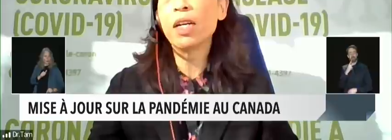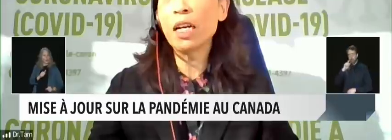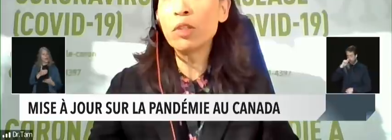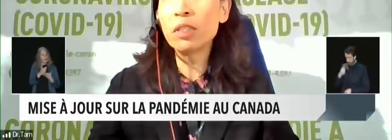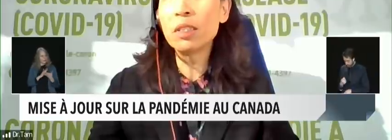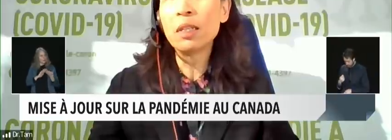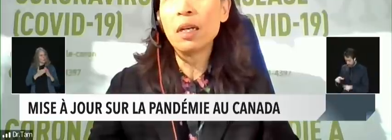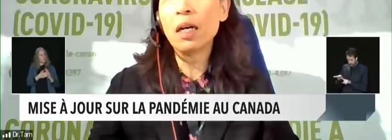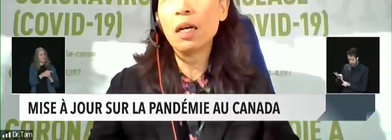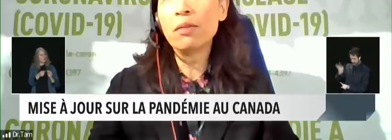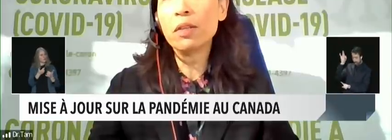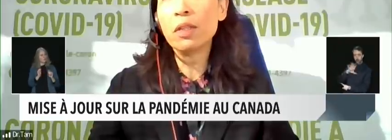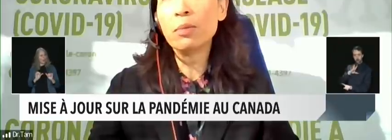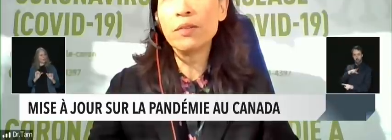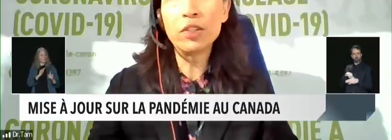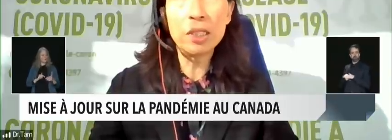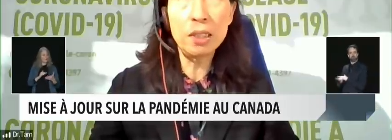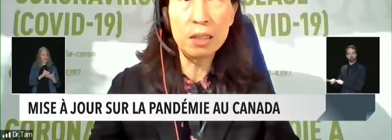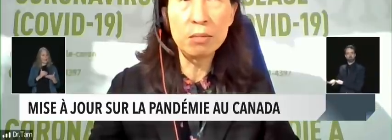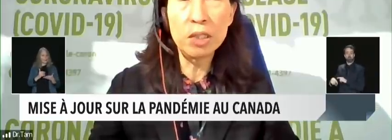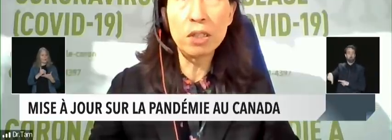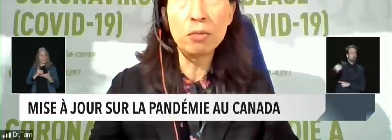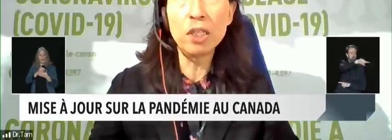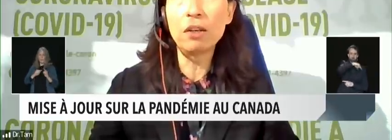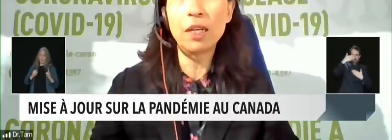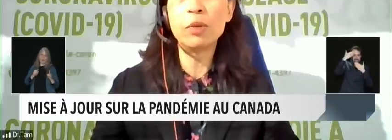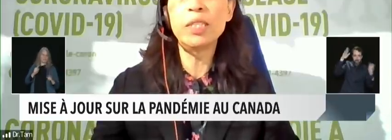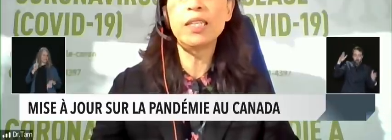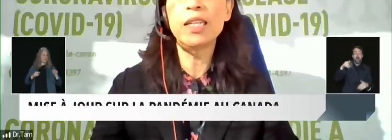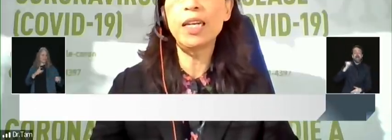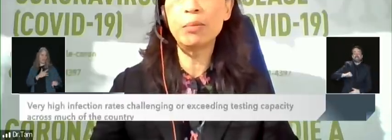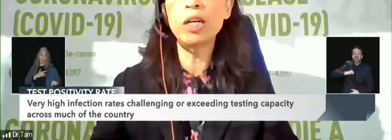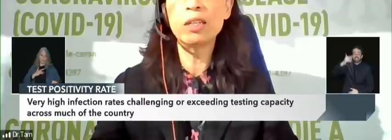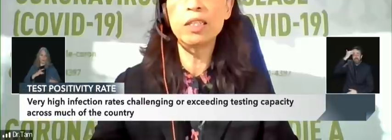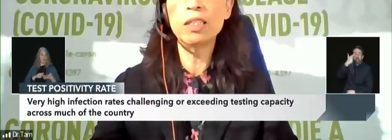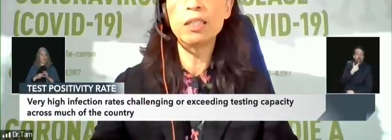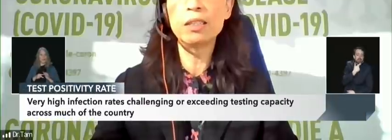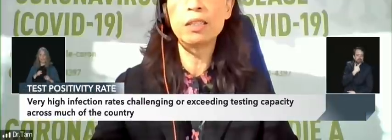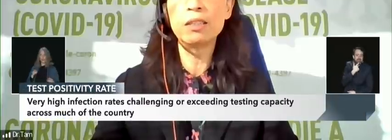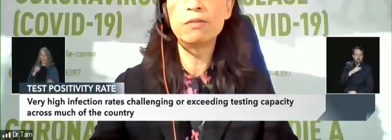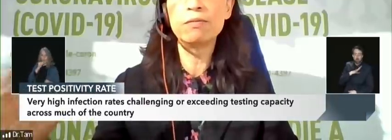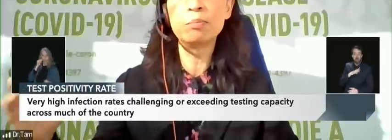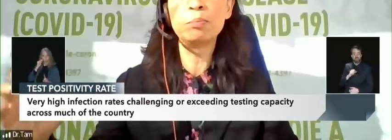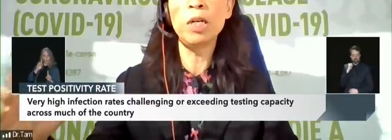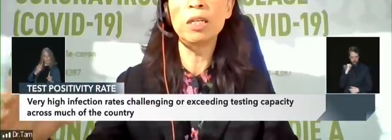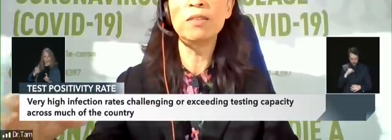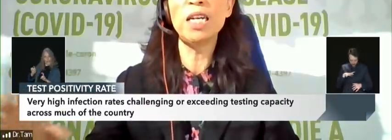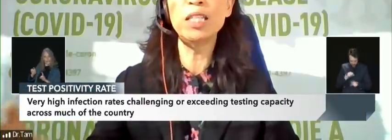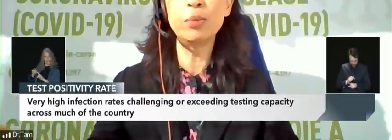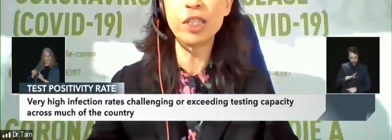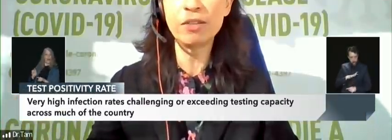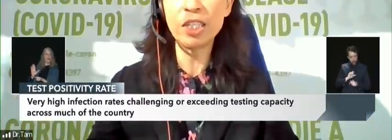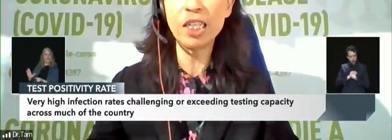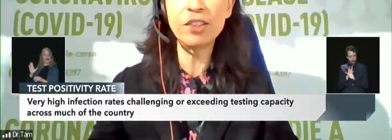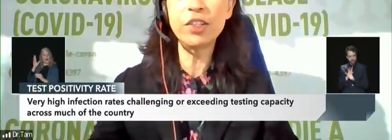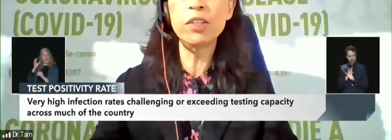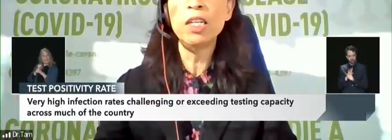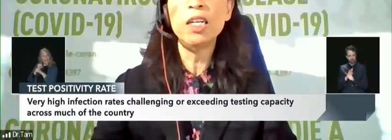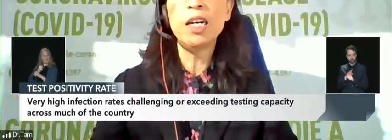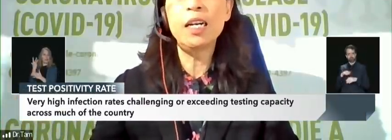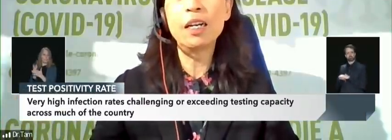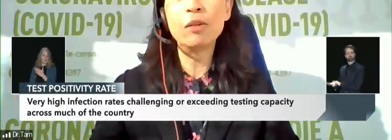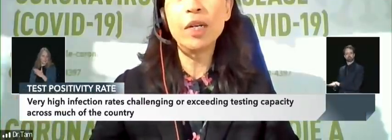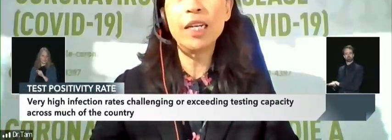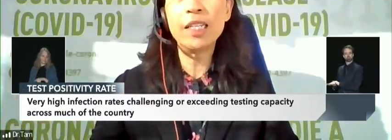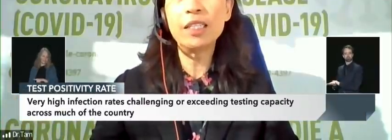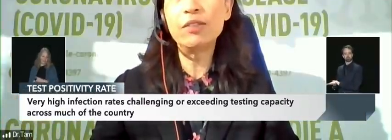lot of it is not captured through the provincial system so we know that we're missing that part of the sort of part of the iceberg if you like so